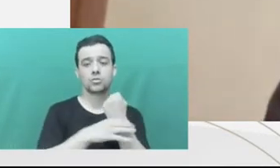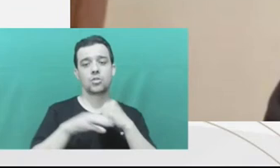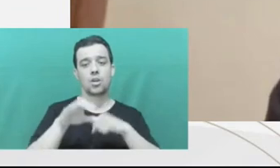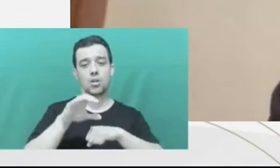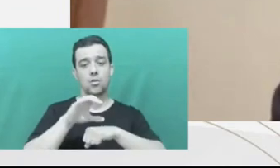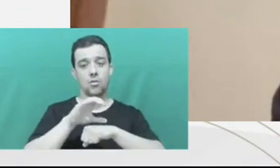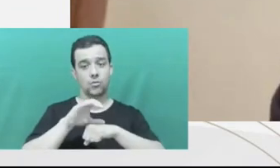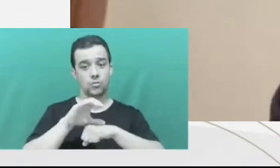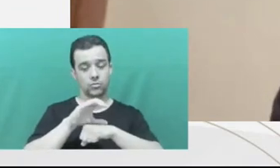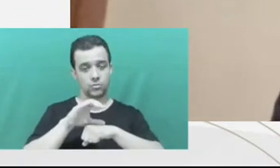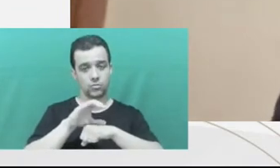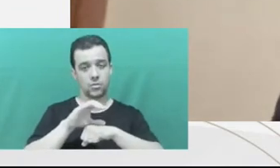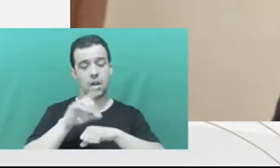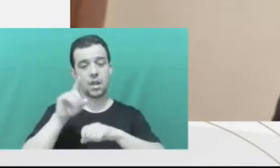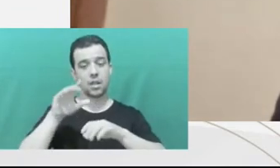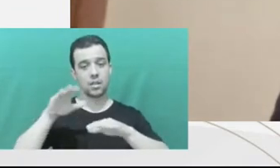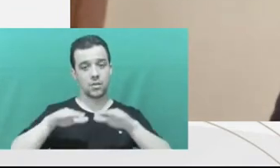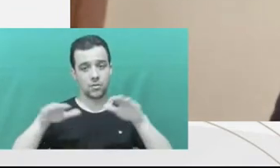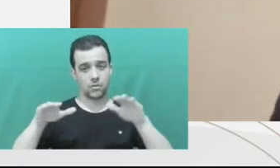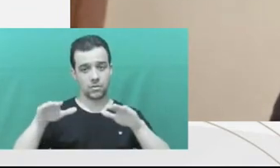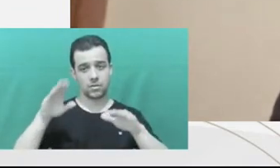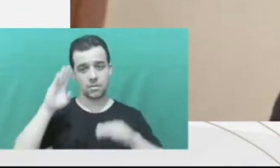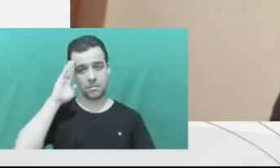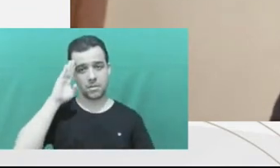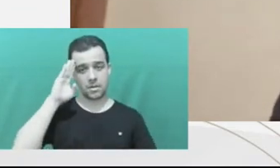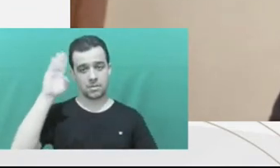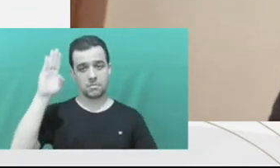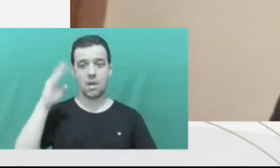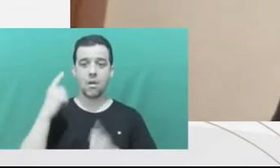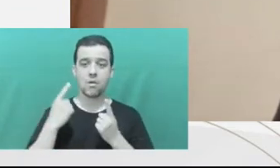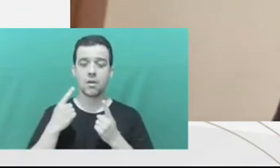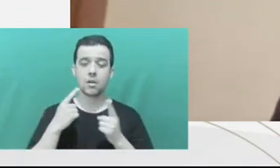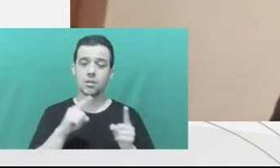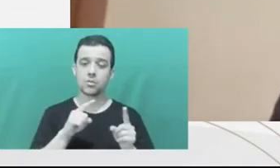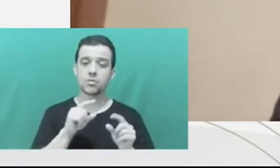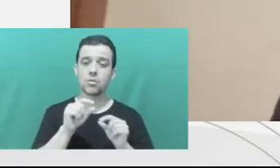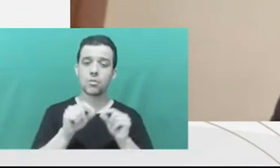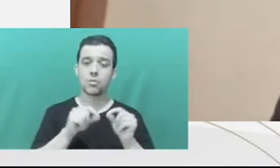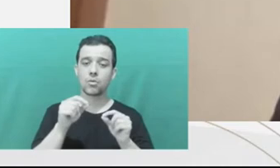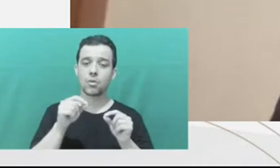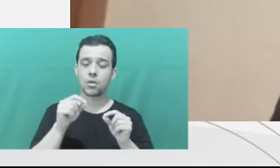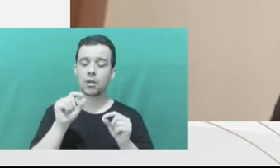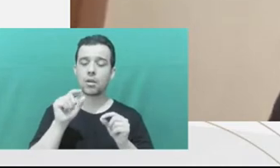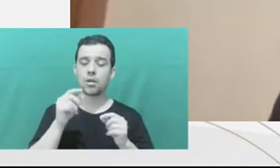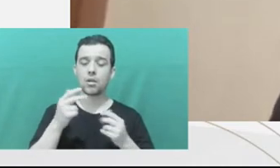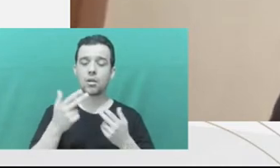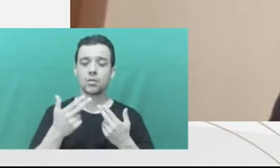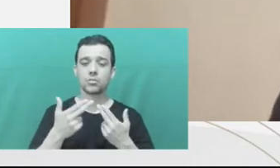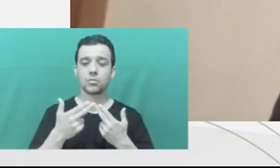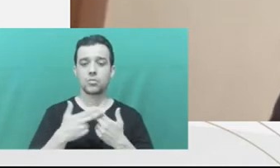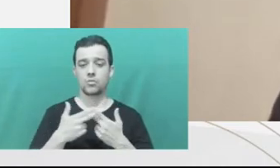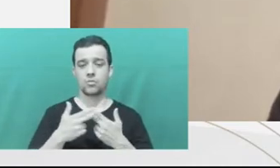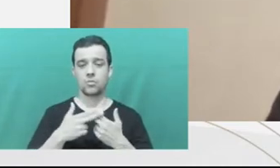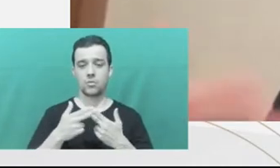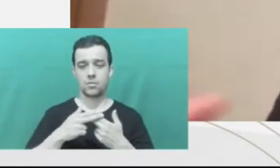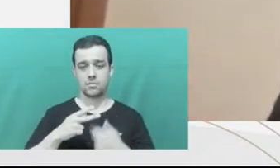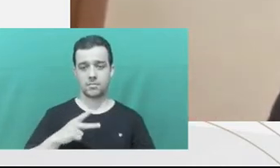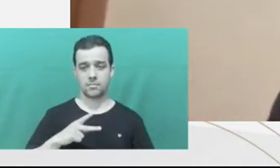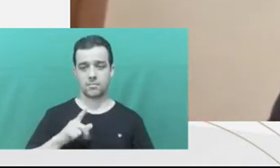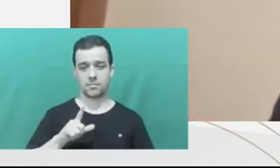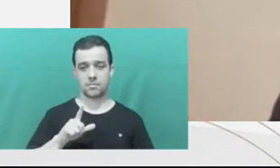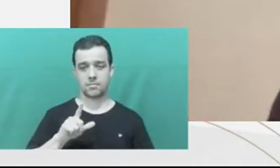constitutional guarantees. Maybe it's the main criticism of those who are against